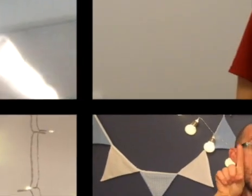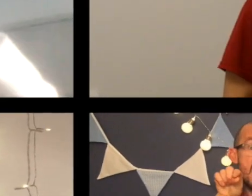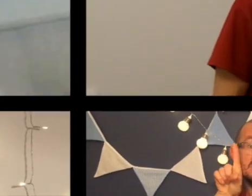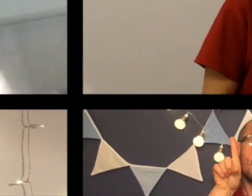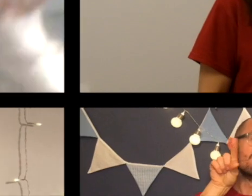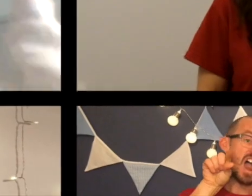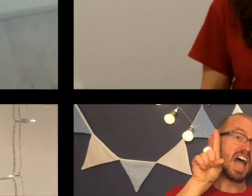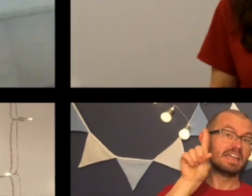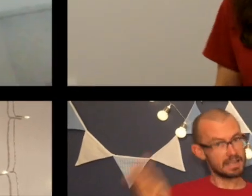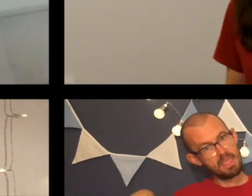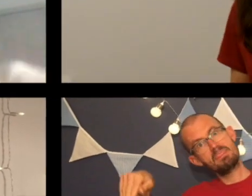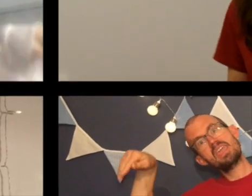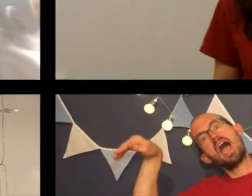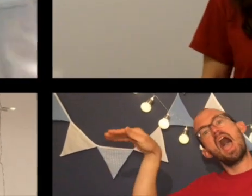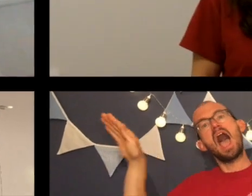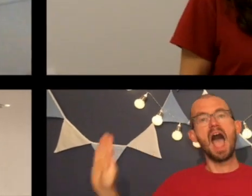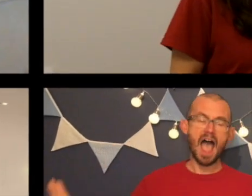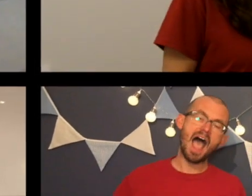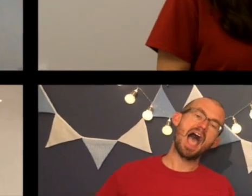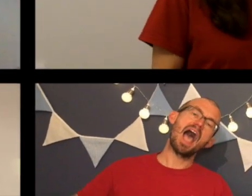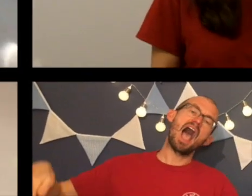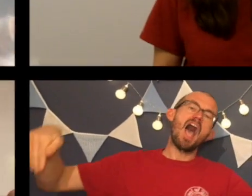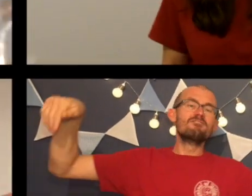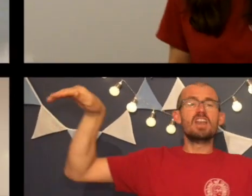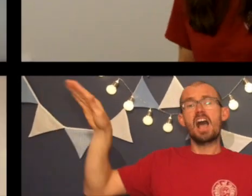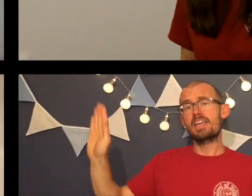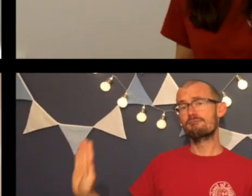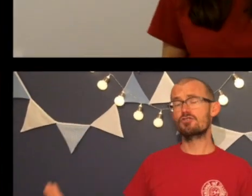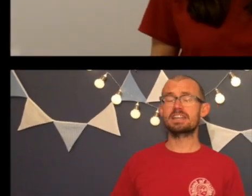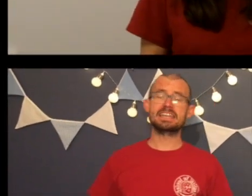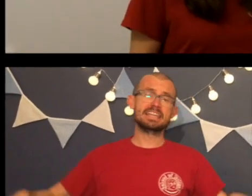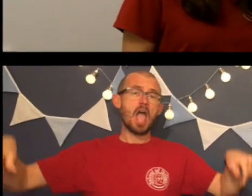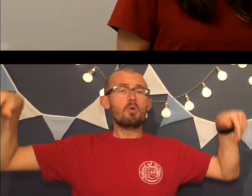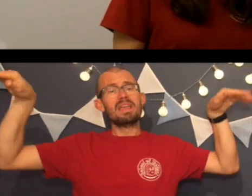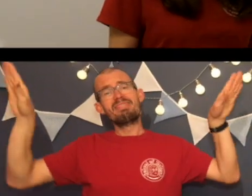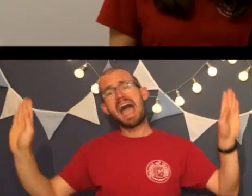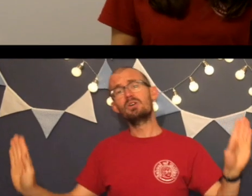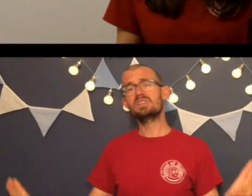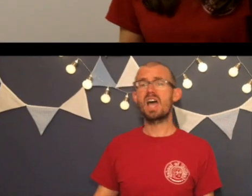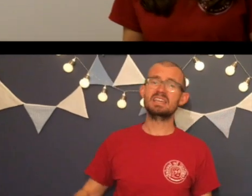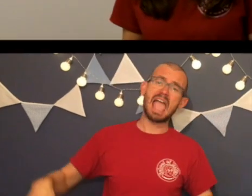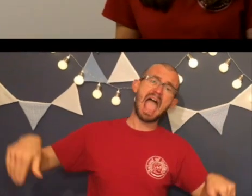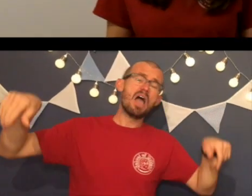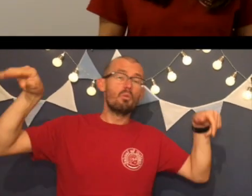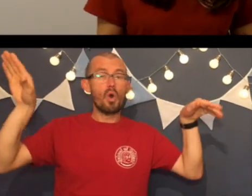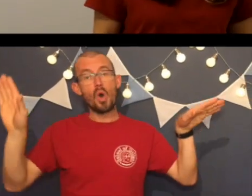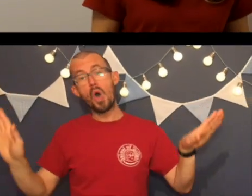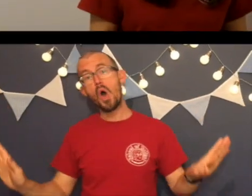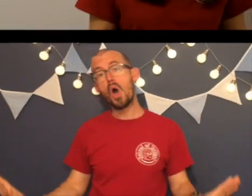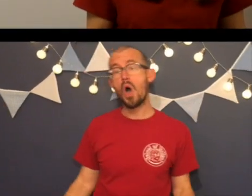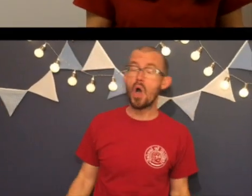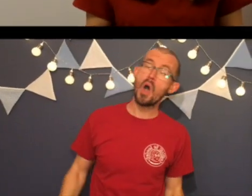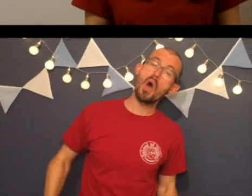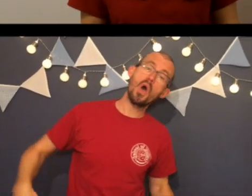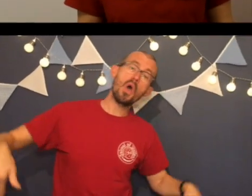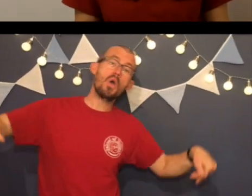Birds flying in the air, flying free without a care. Birds